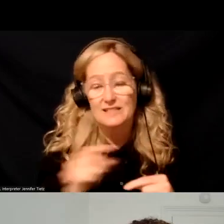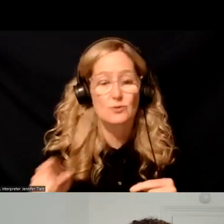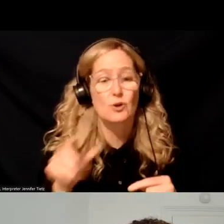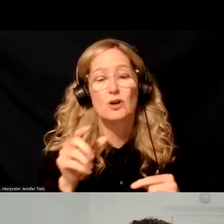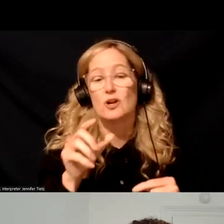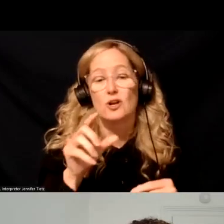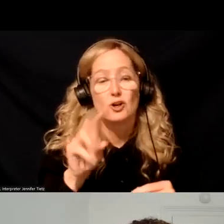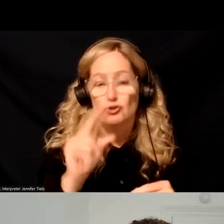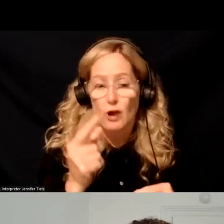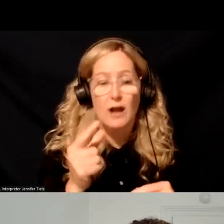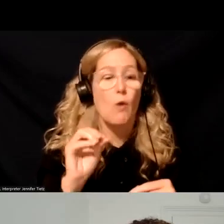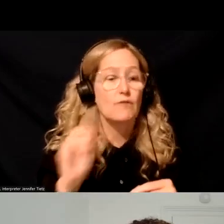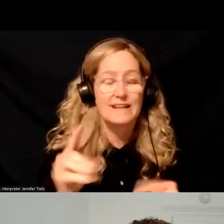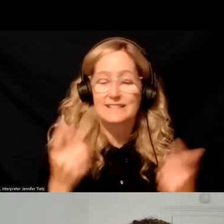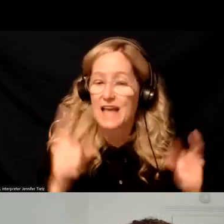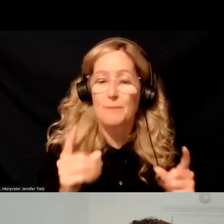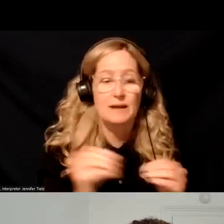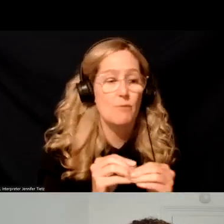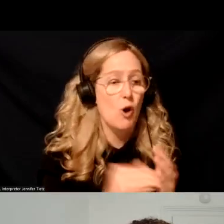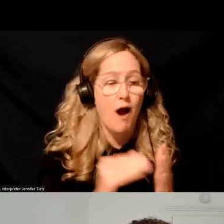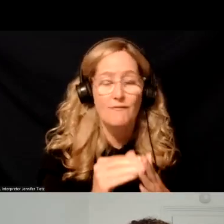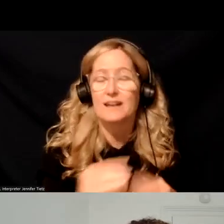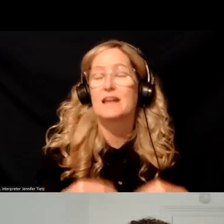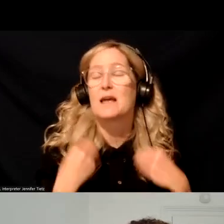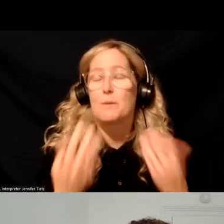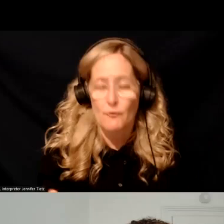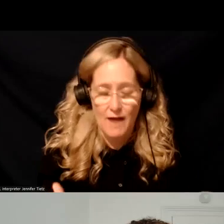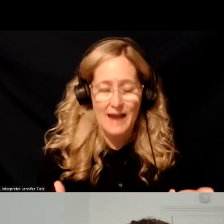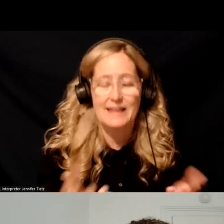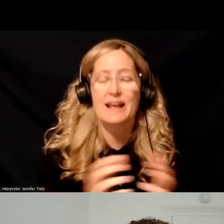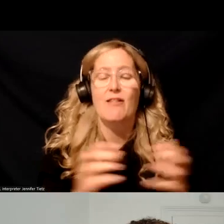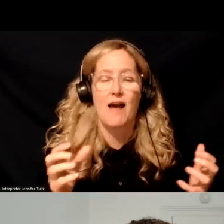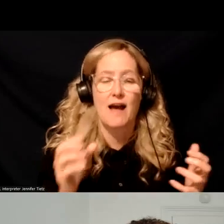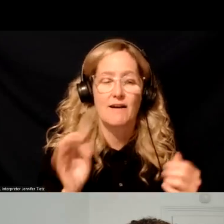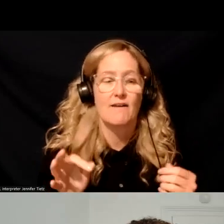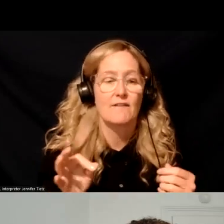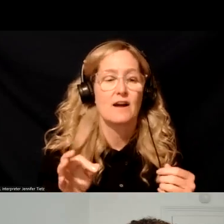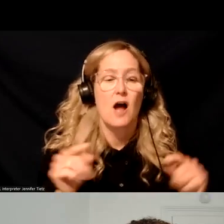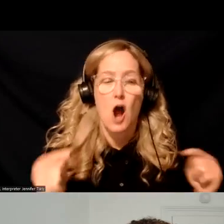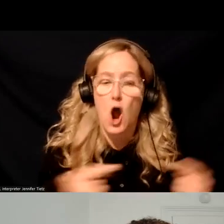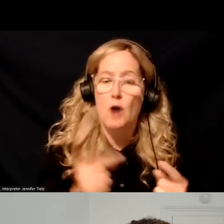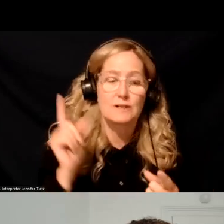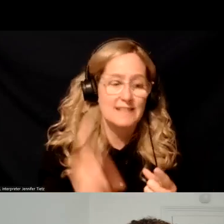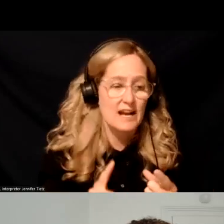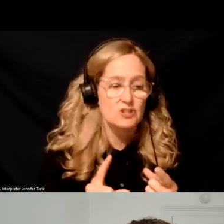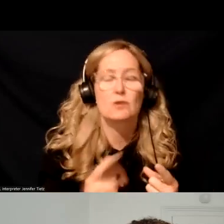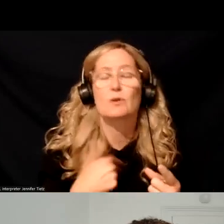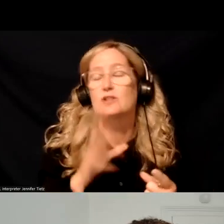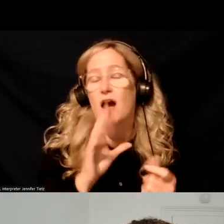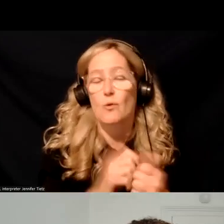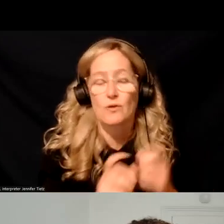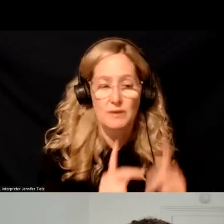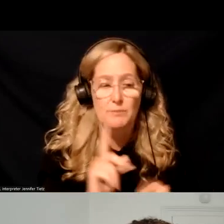are happening more every day and providing, um, a lot of, you know, harm reduction. And we're talking to people about,